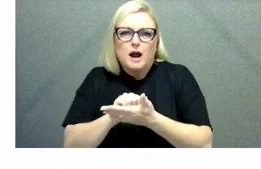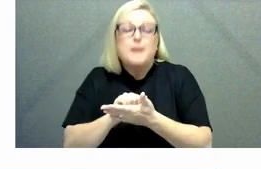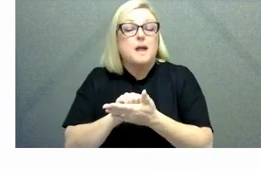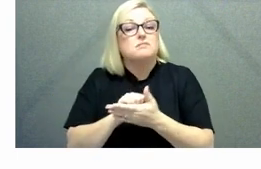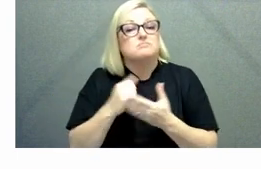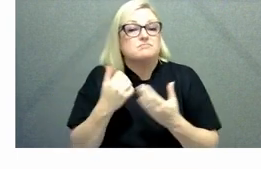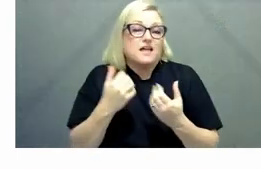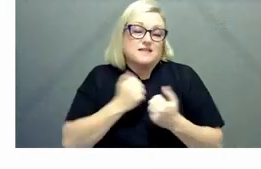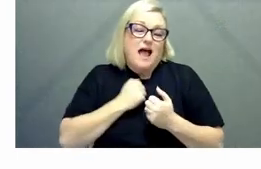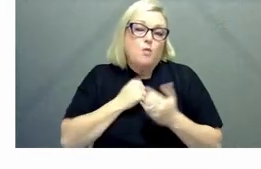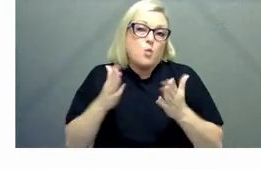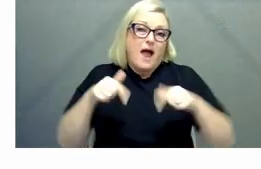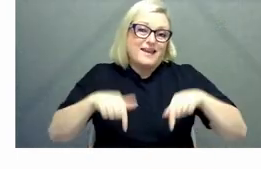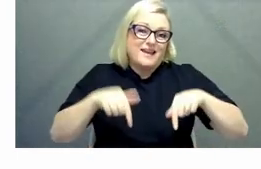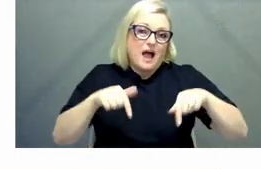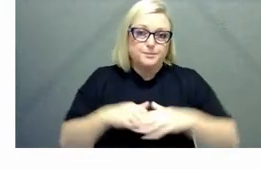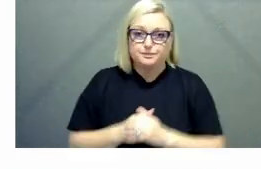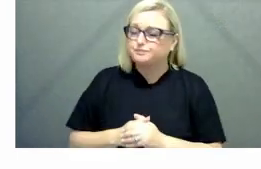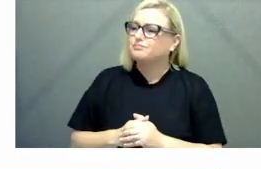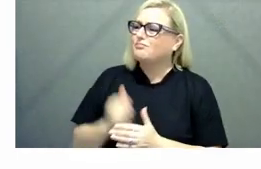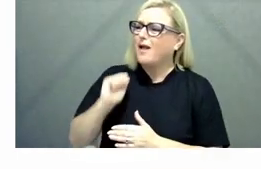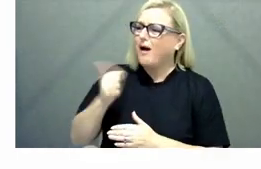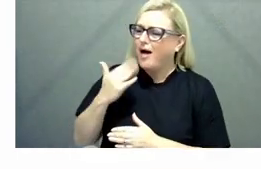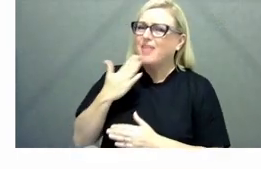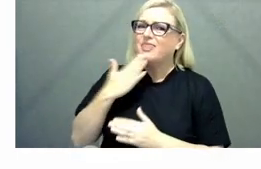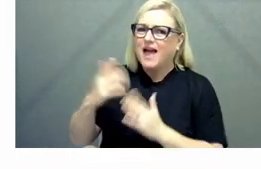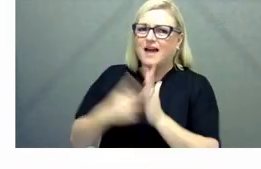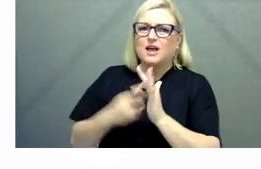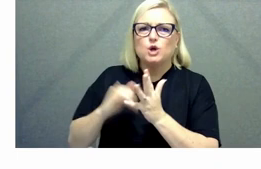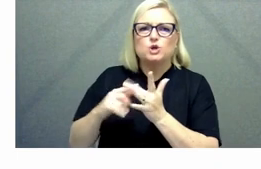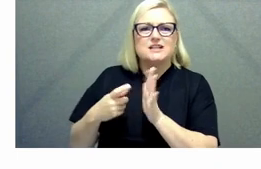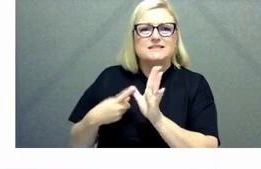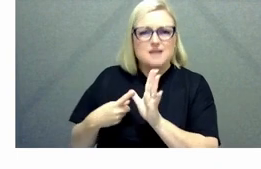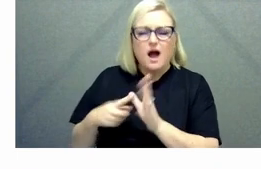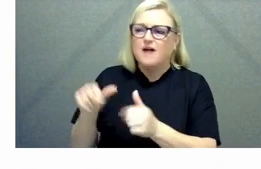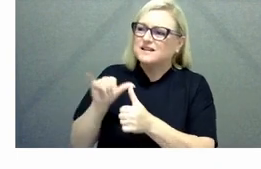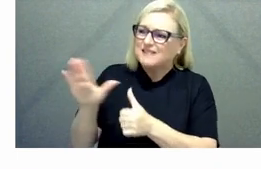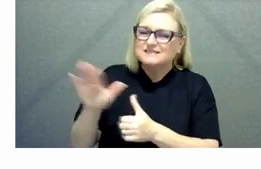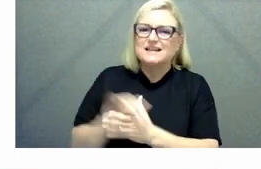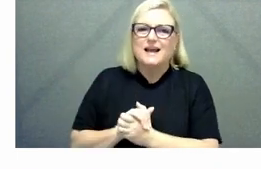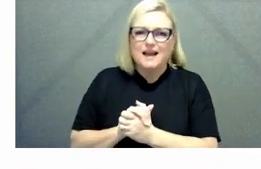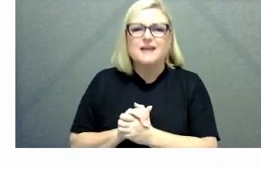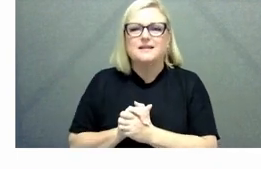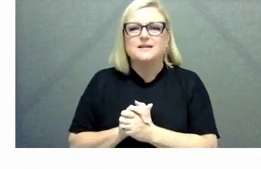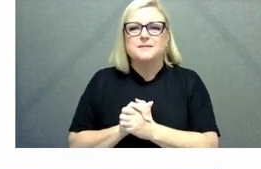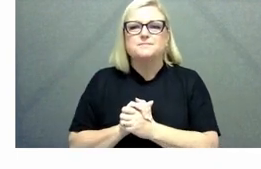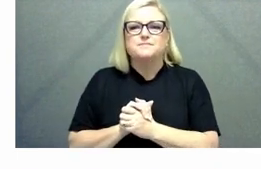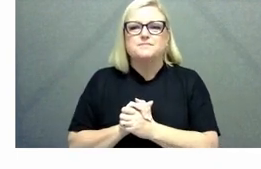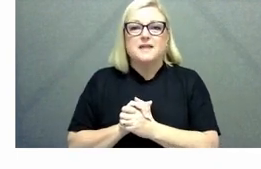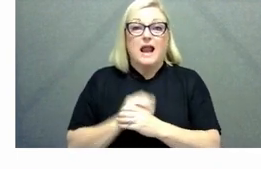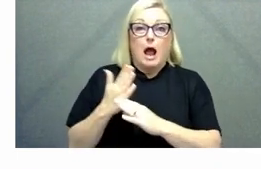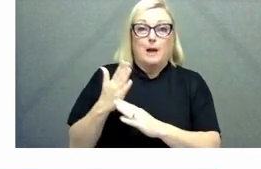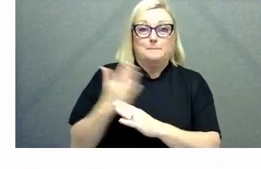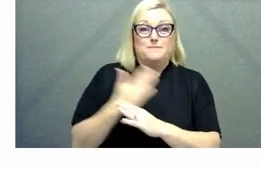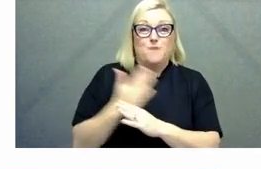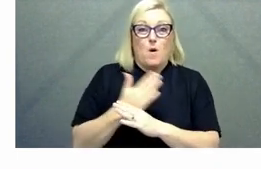Austrade yeah Jessica that's fantastic and you know certainly as as we were sharing getting ready for this session today